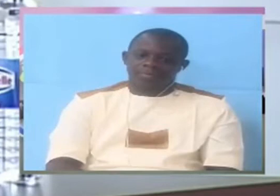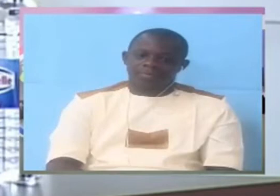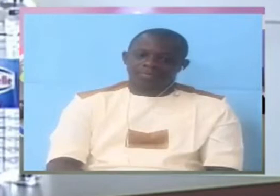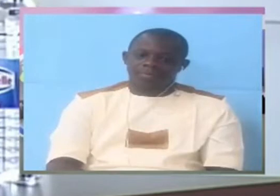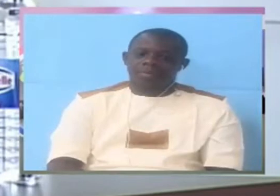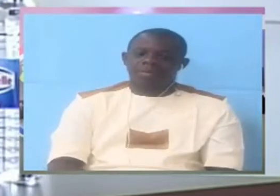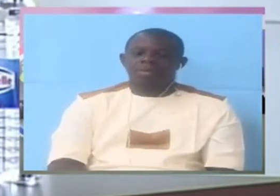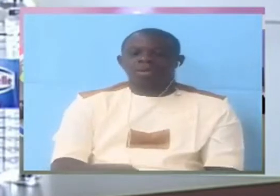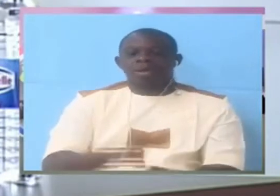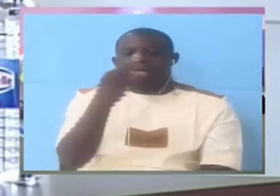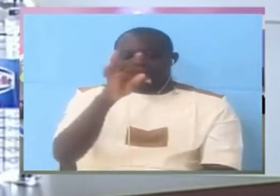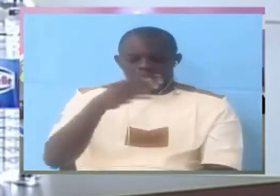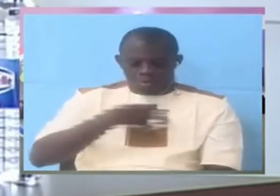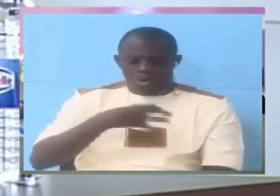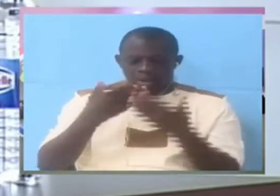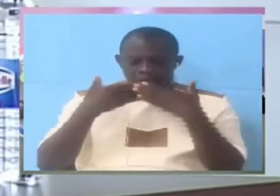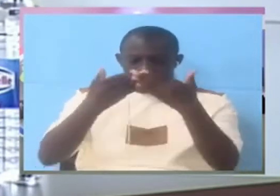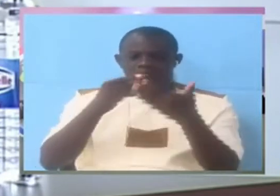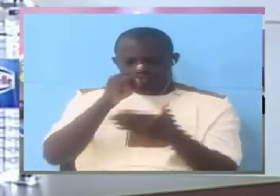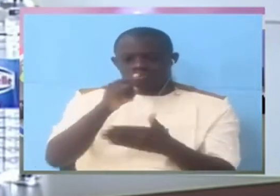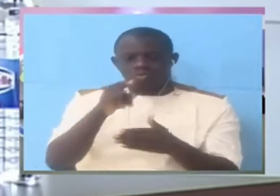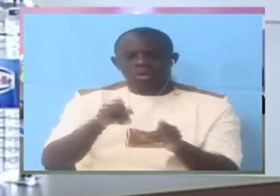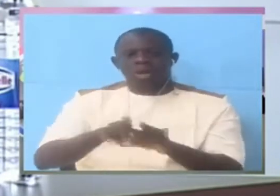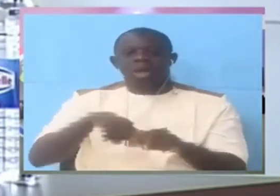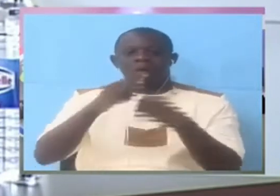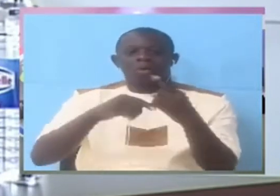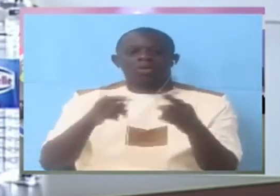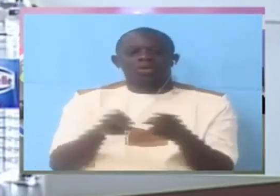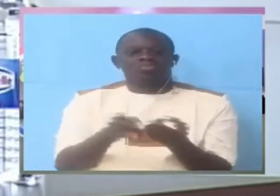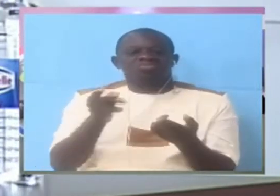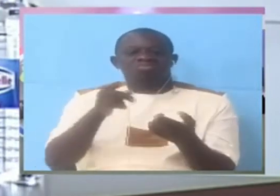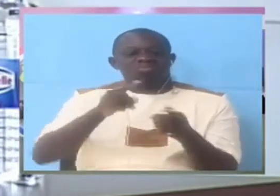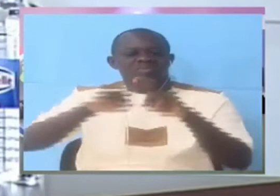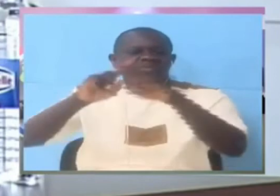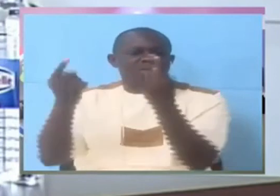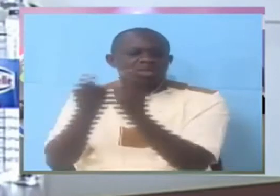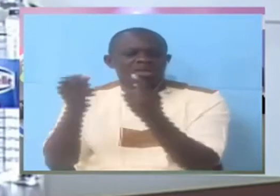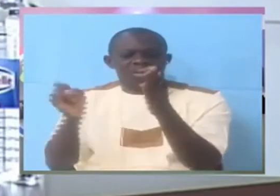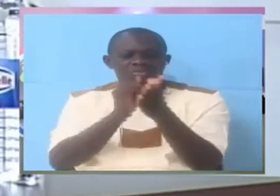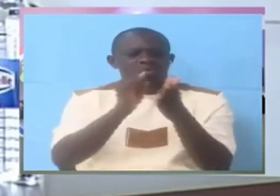I should tell you that what is there to be investigated because these were demonstrators